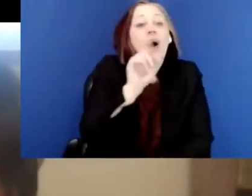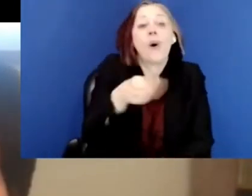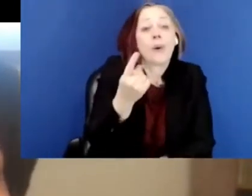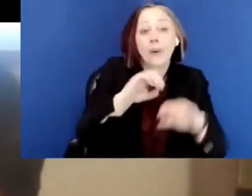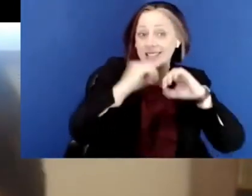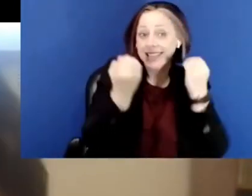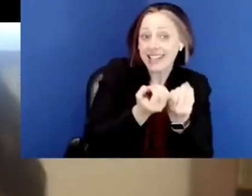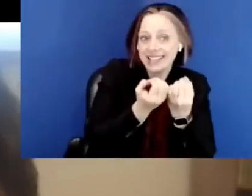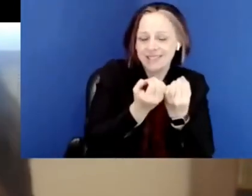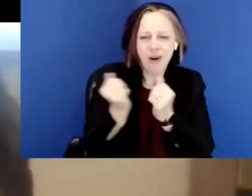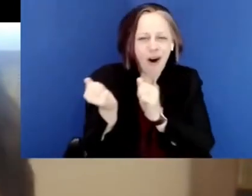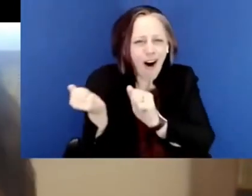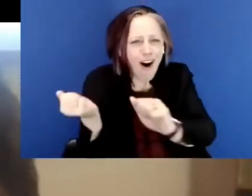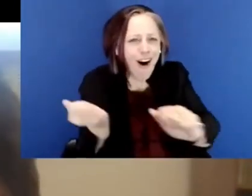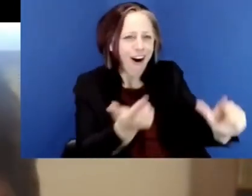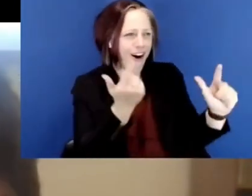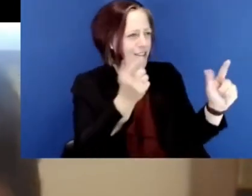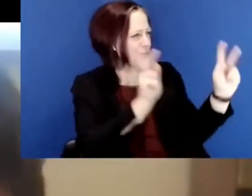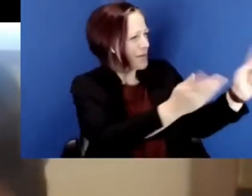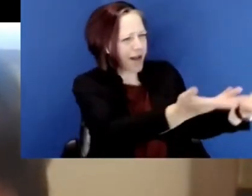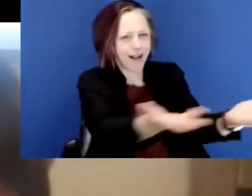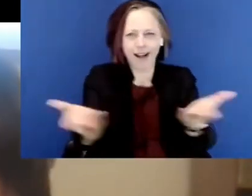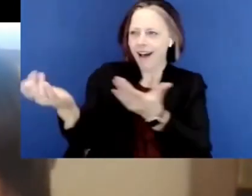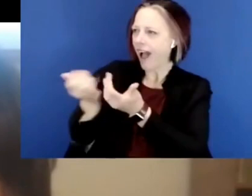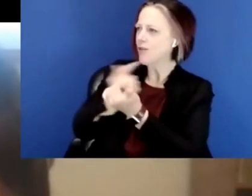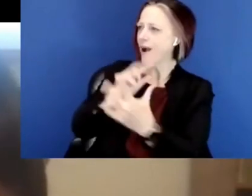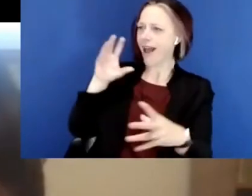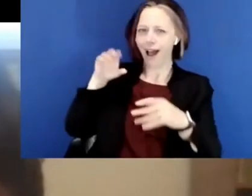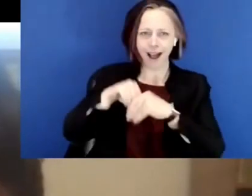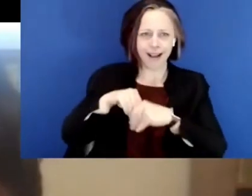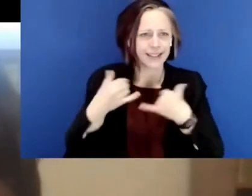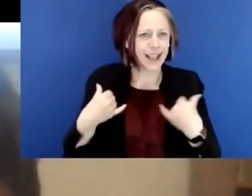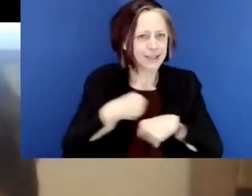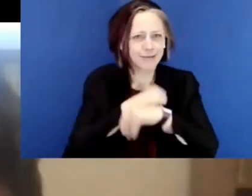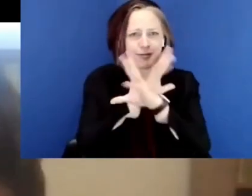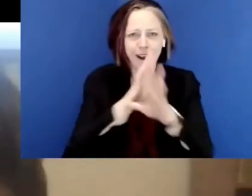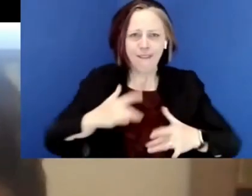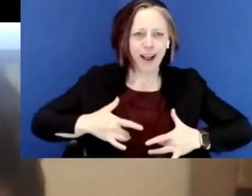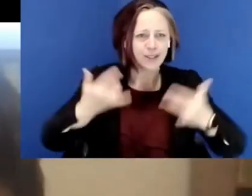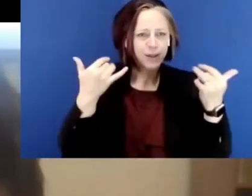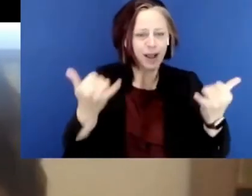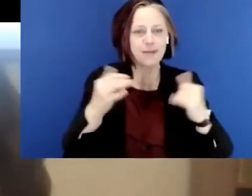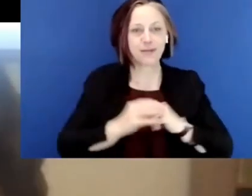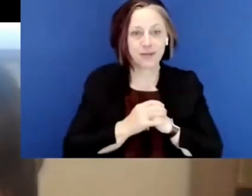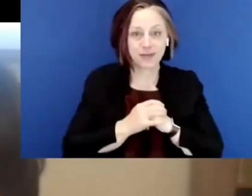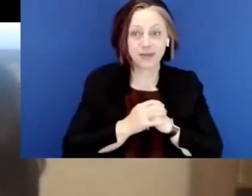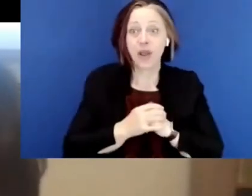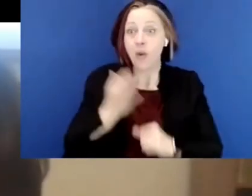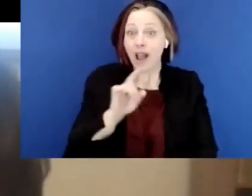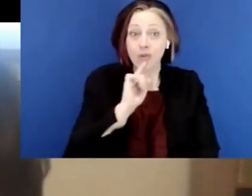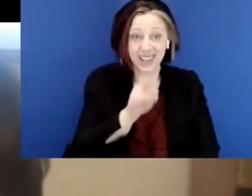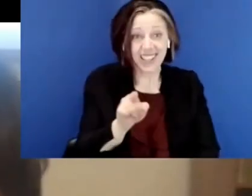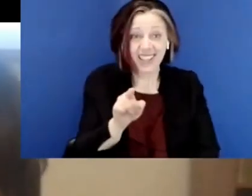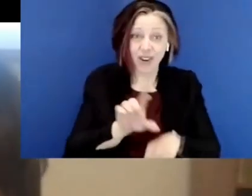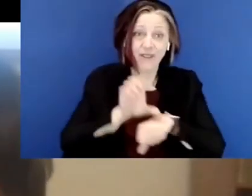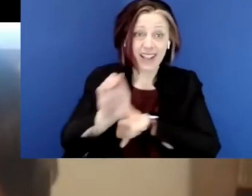to everyone, not just the organizations, but all of the individuals who are on this, uh, uh, event call